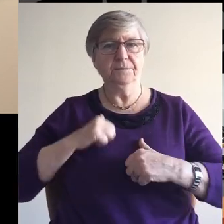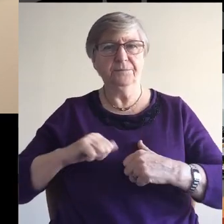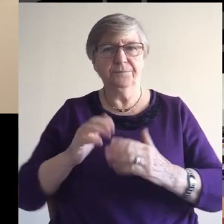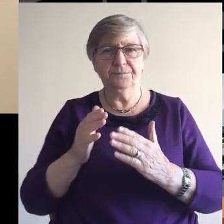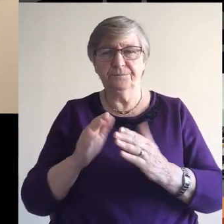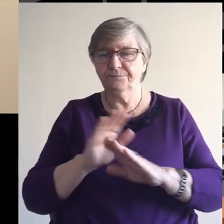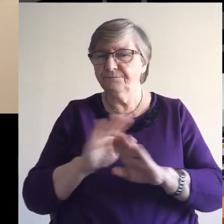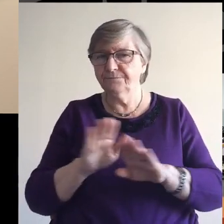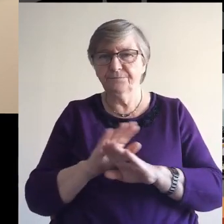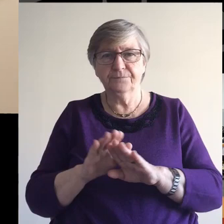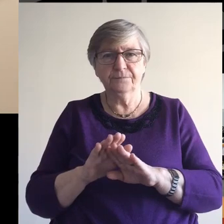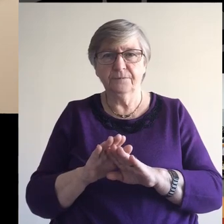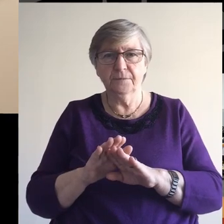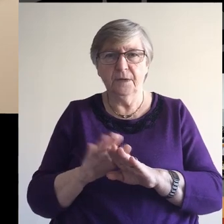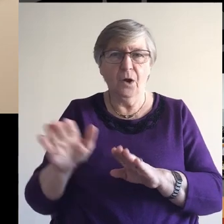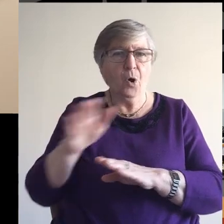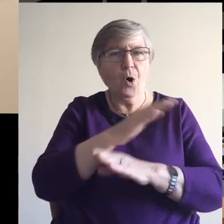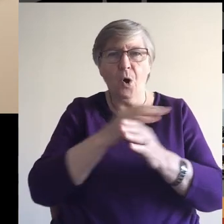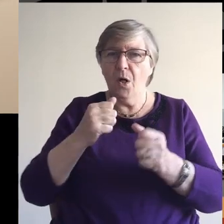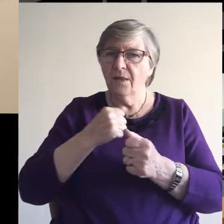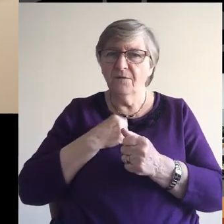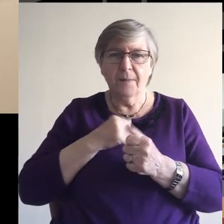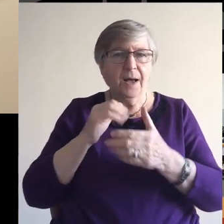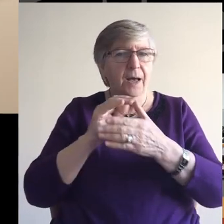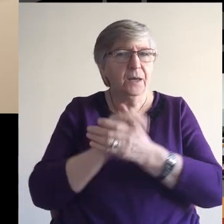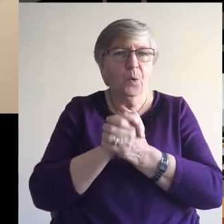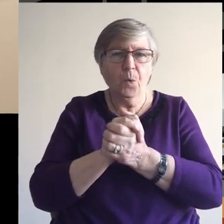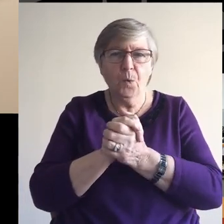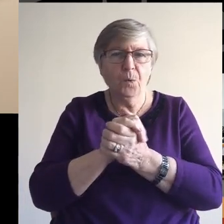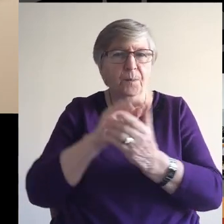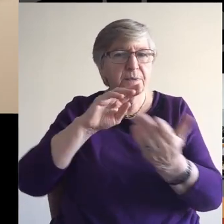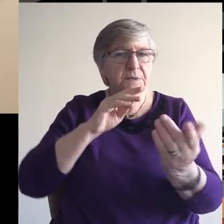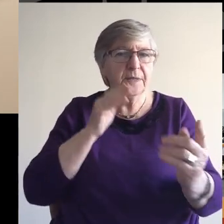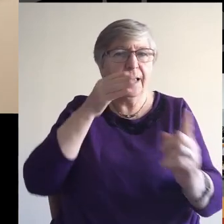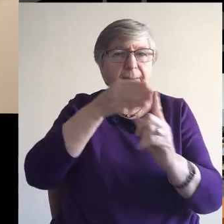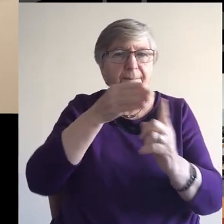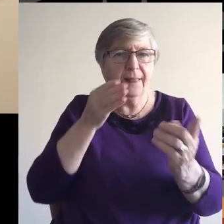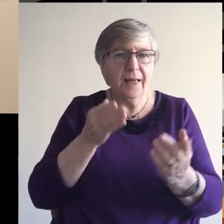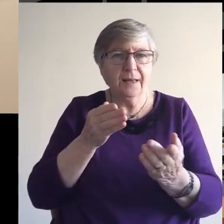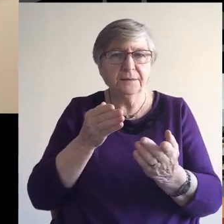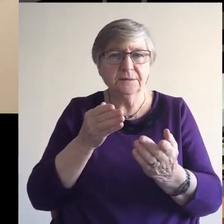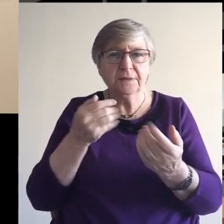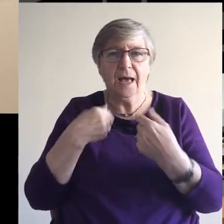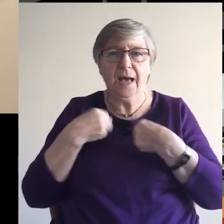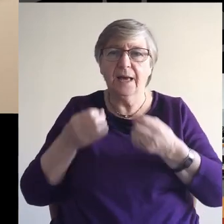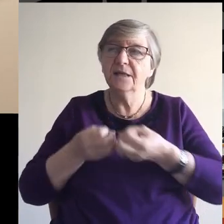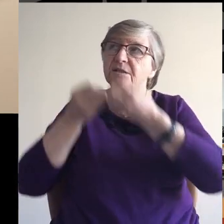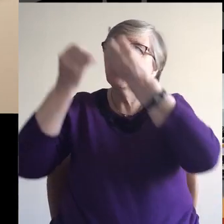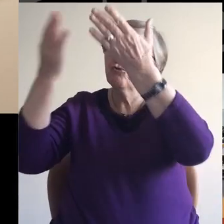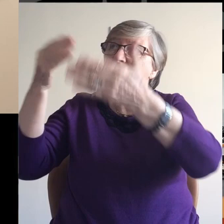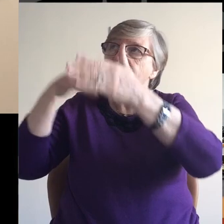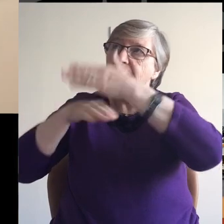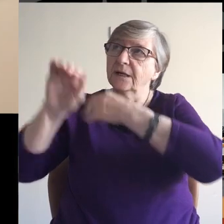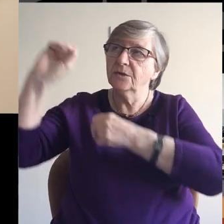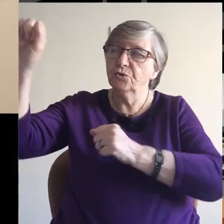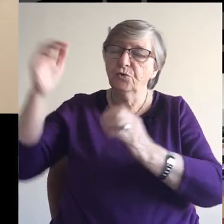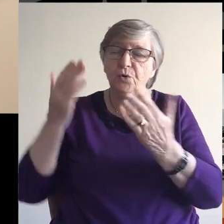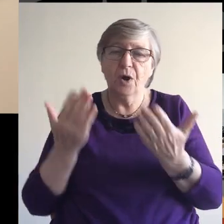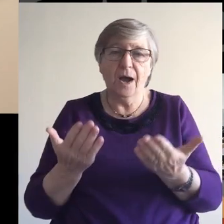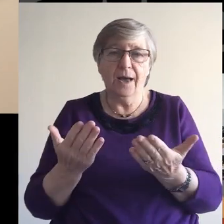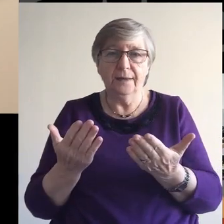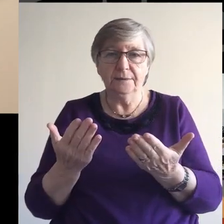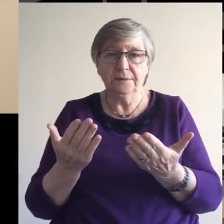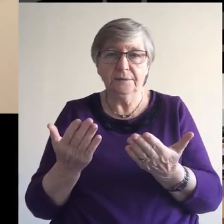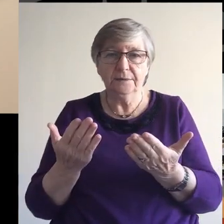All of my hopes and plans, I surrender to your hand.